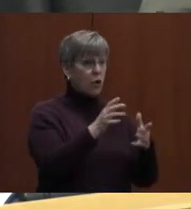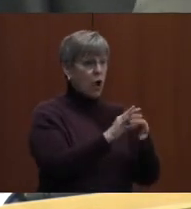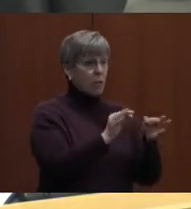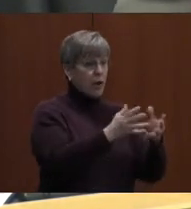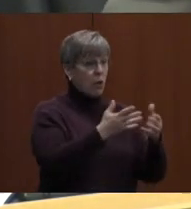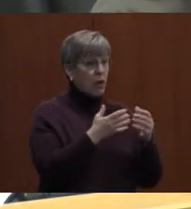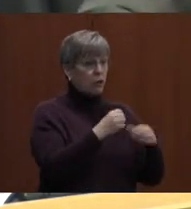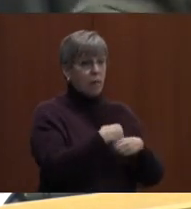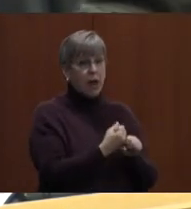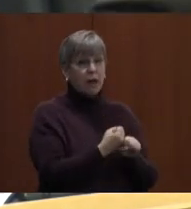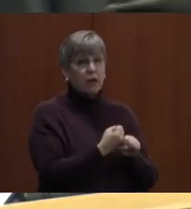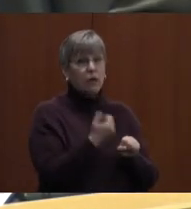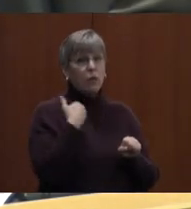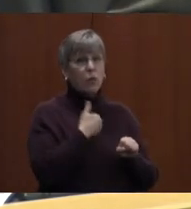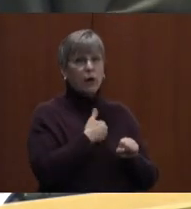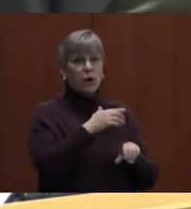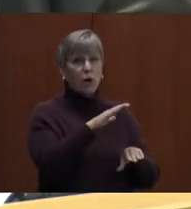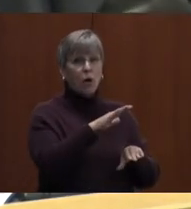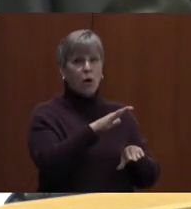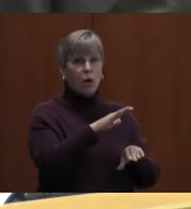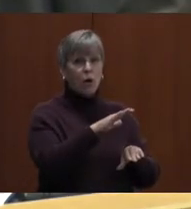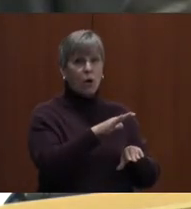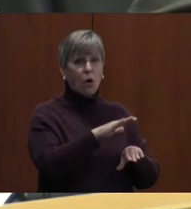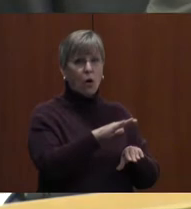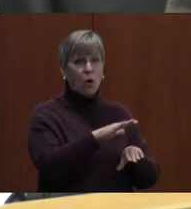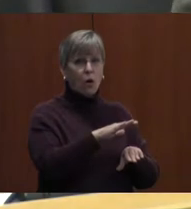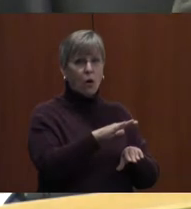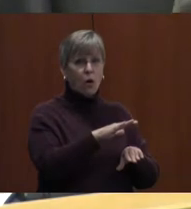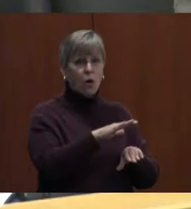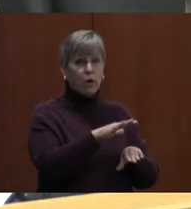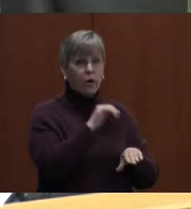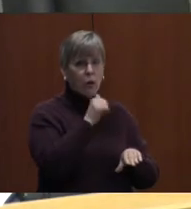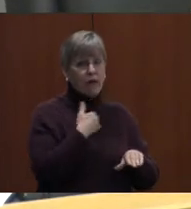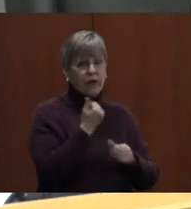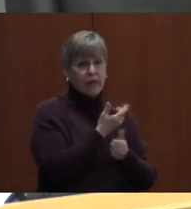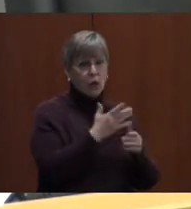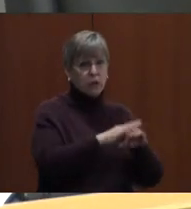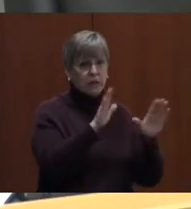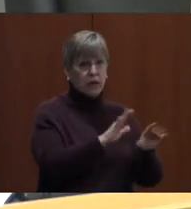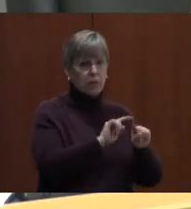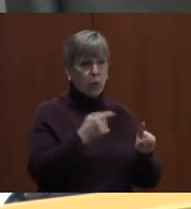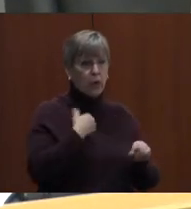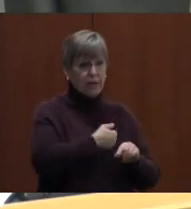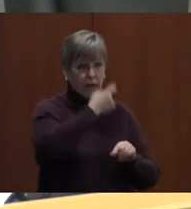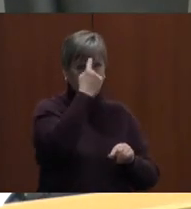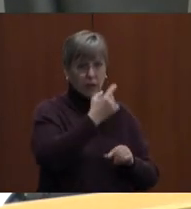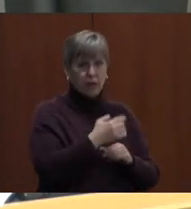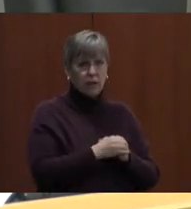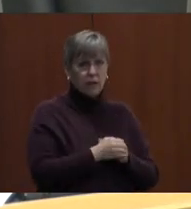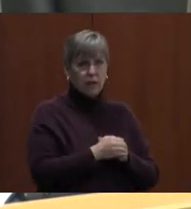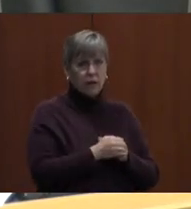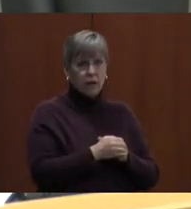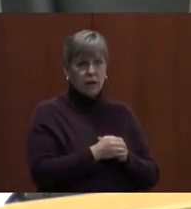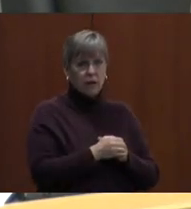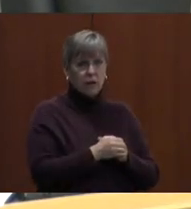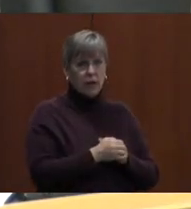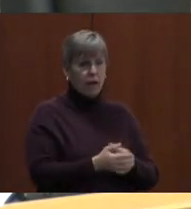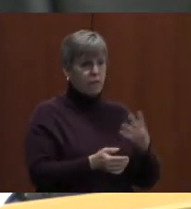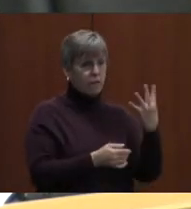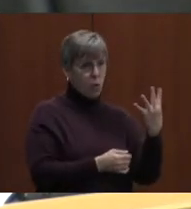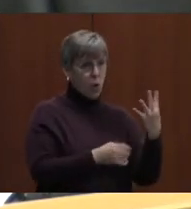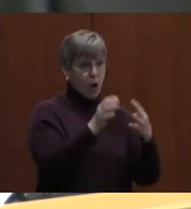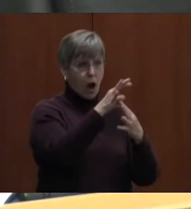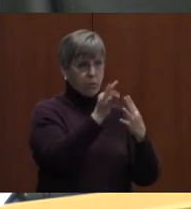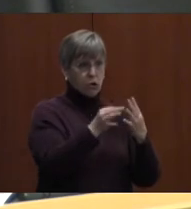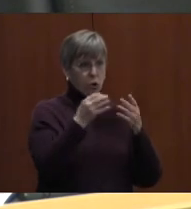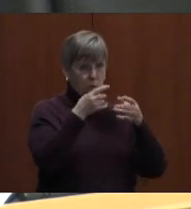make tonight? We're on early day, I don't know if we had anything on Sunday, but day four of optional masking.